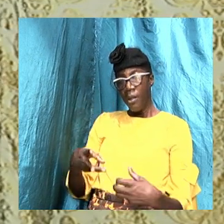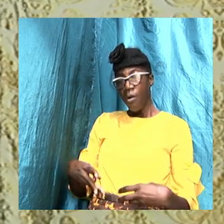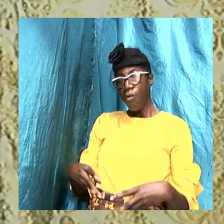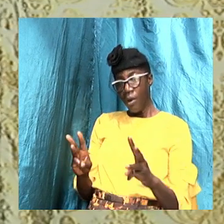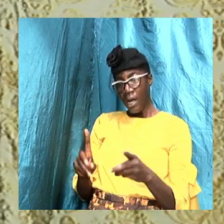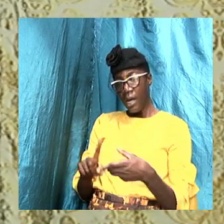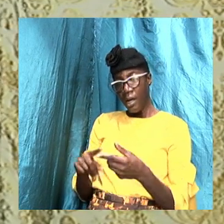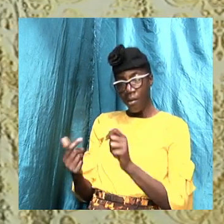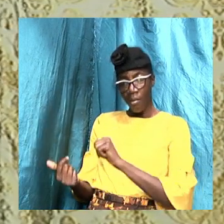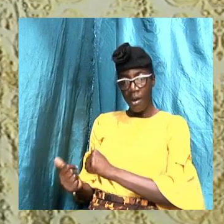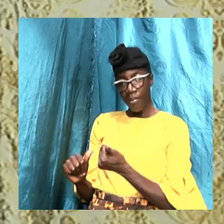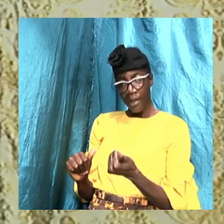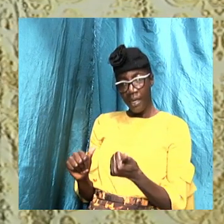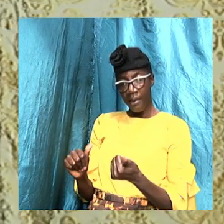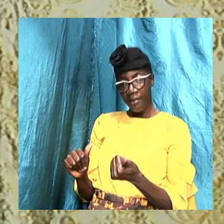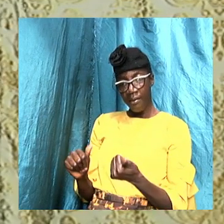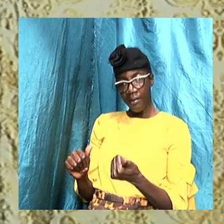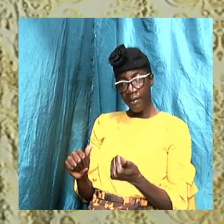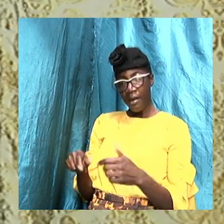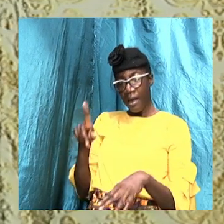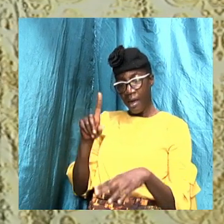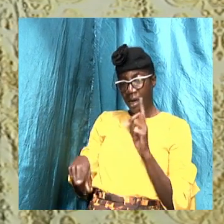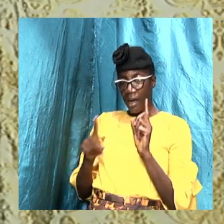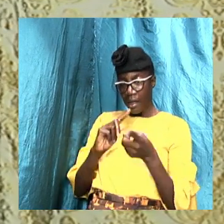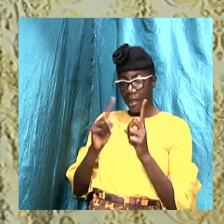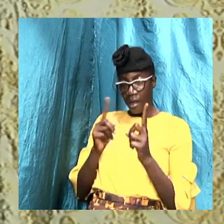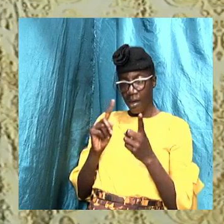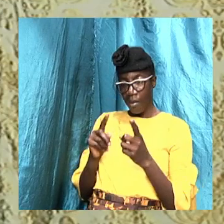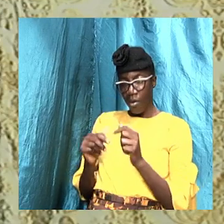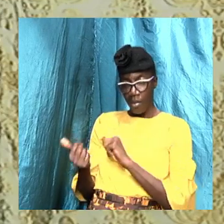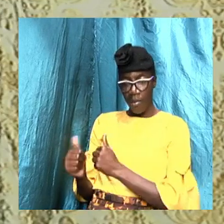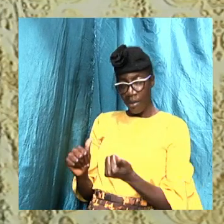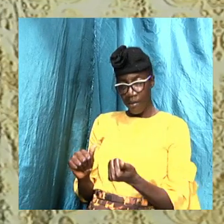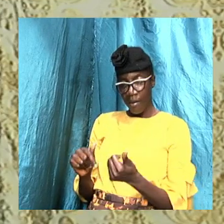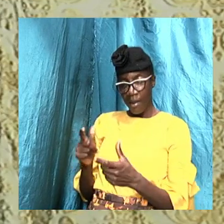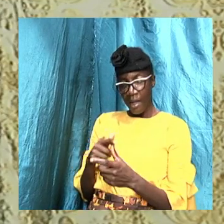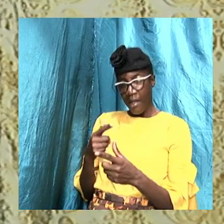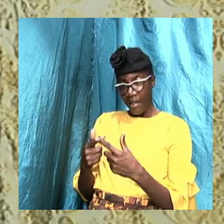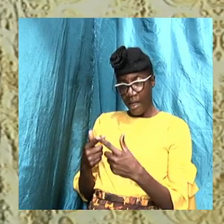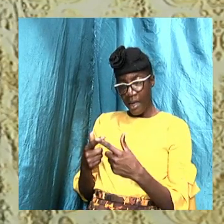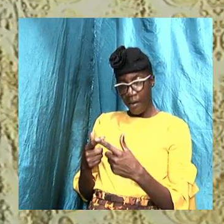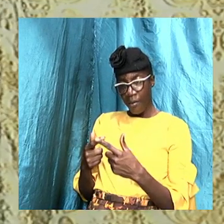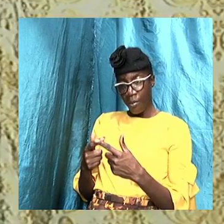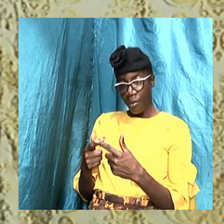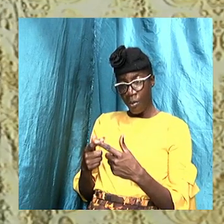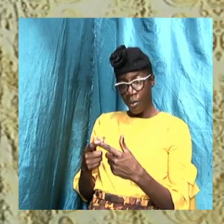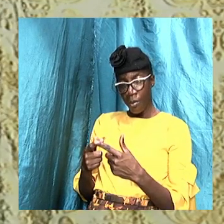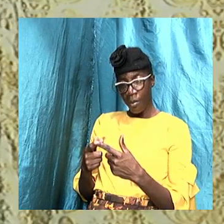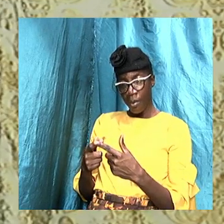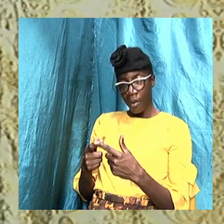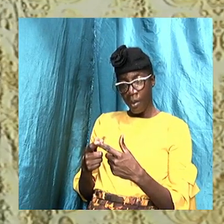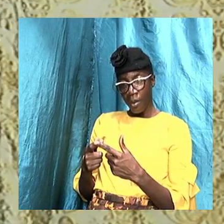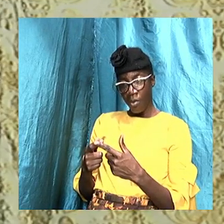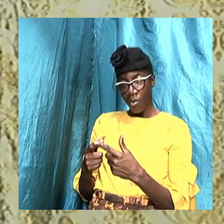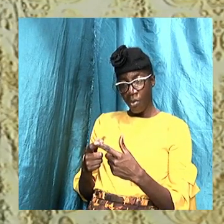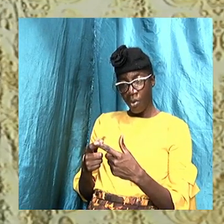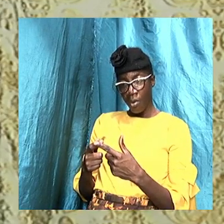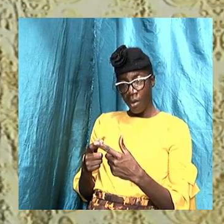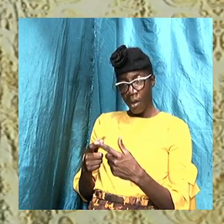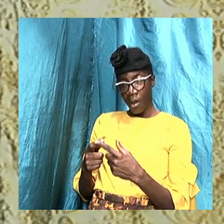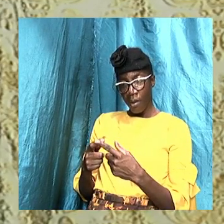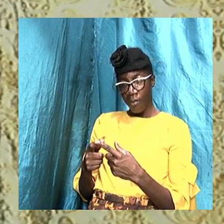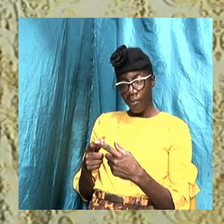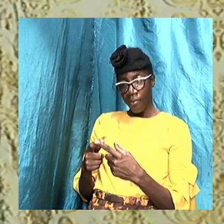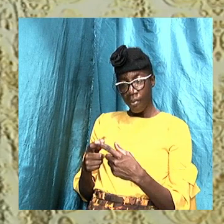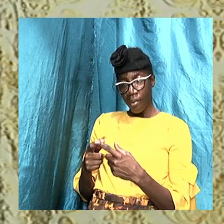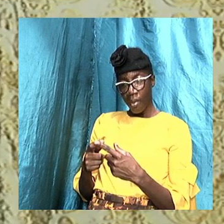We can't talk about baptism without talking about the mode. And then three, the formula for baptism. Like I said,